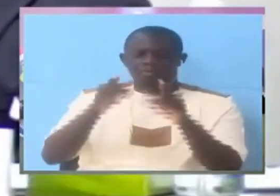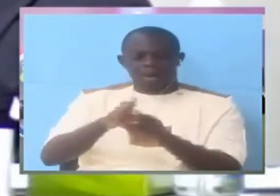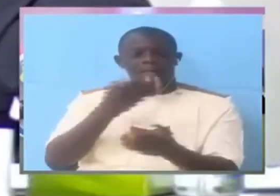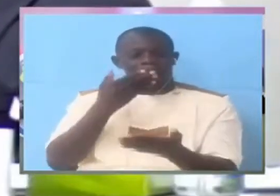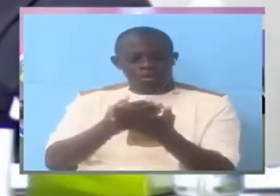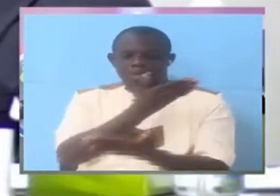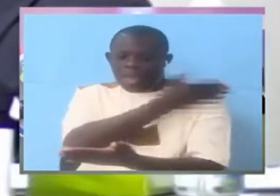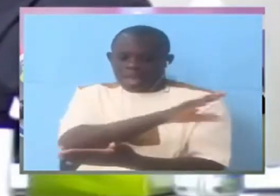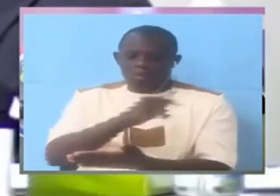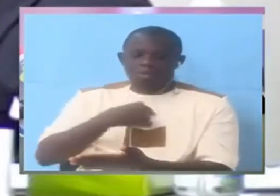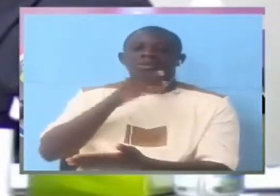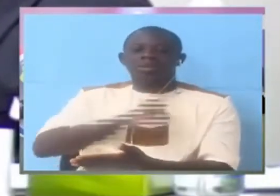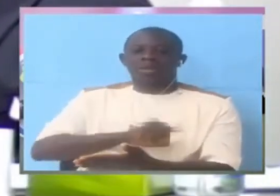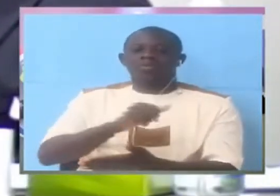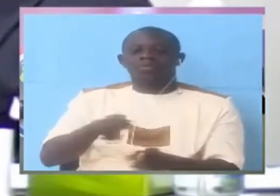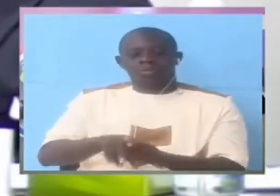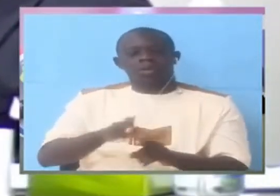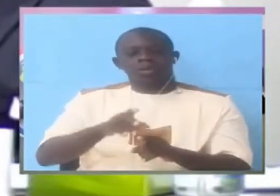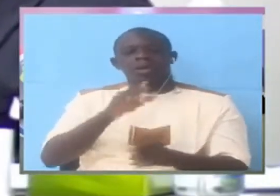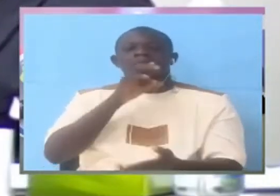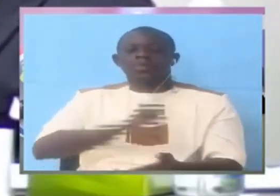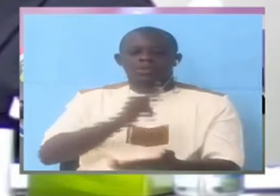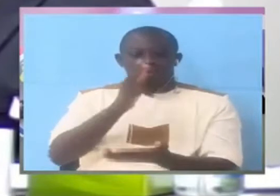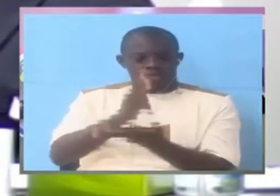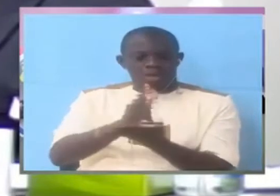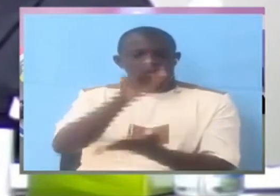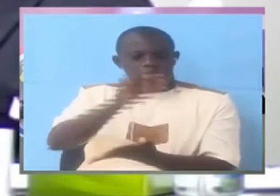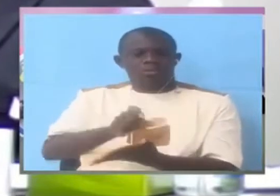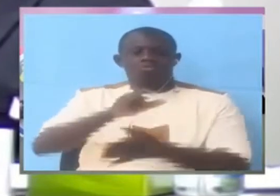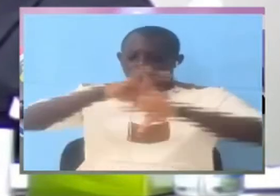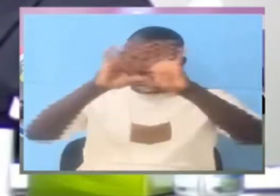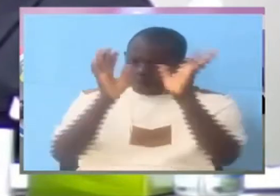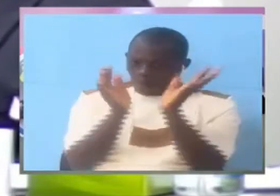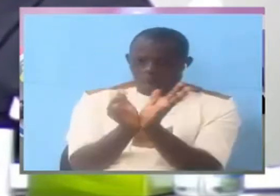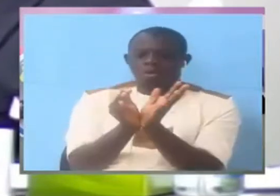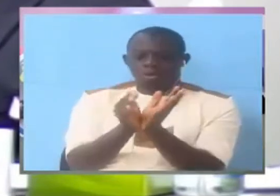We all need to know the need, the issue, the concept of need to know. Thank you.